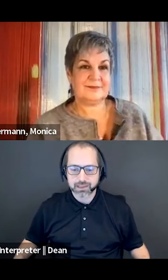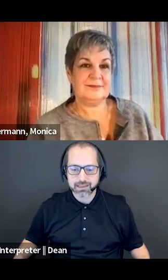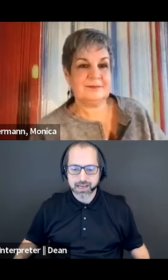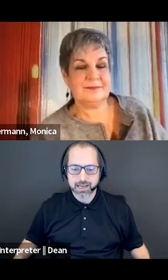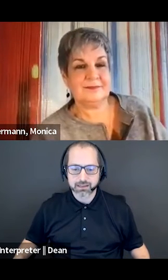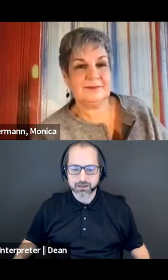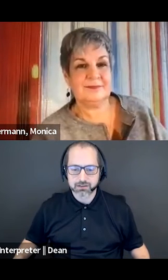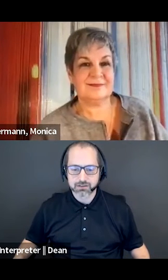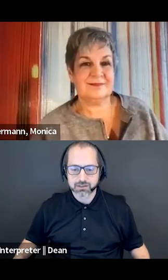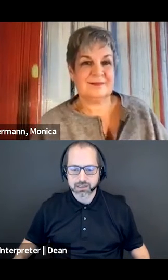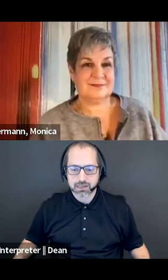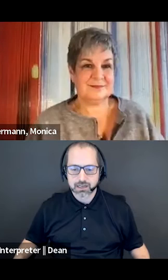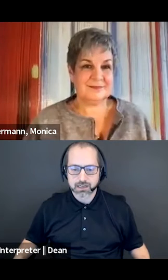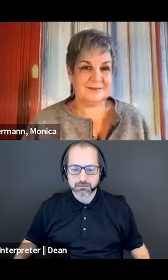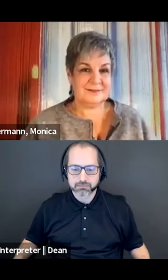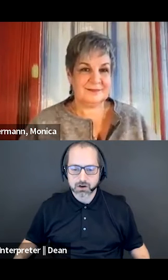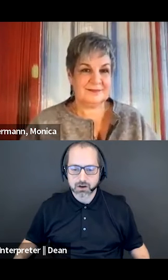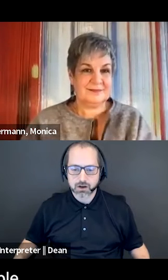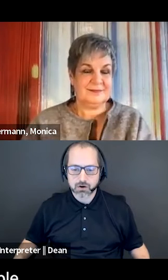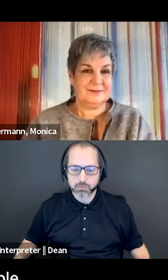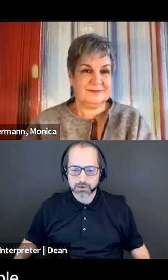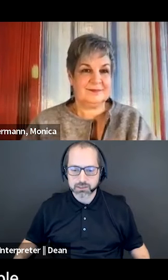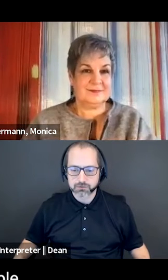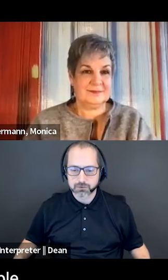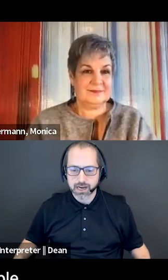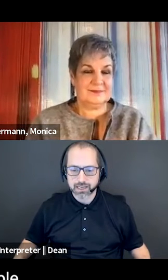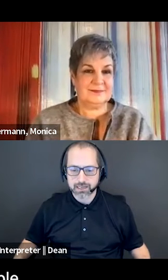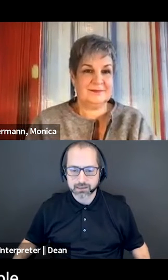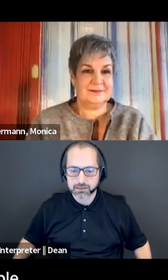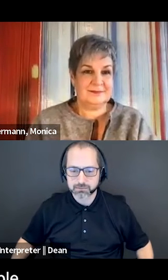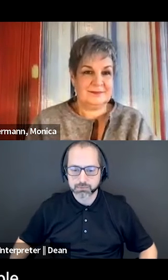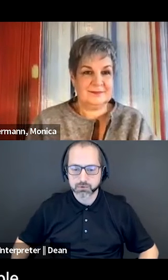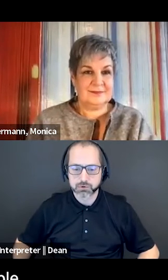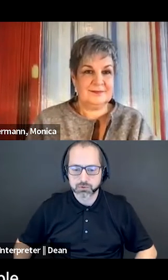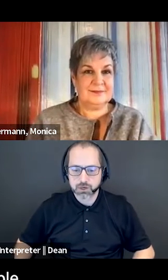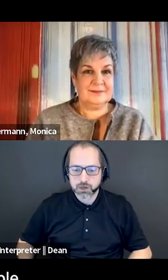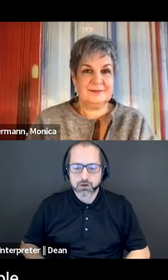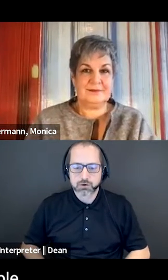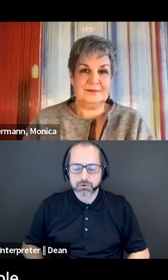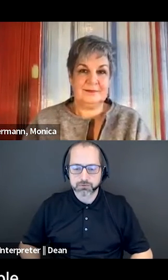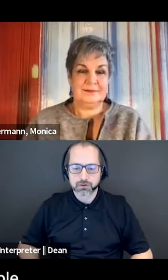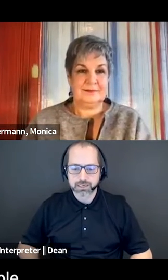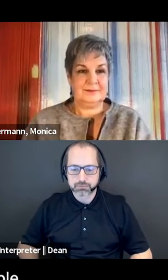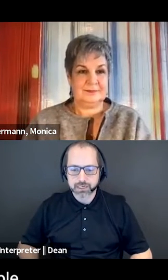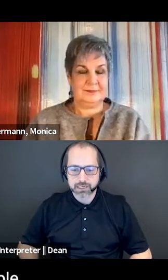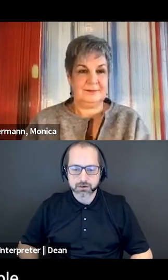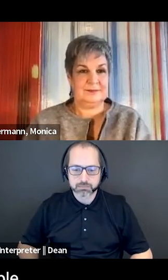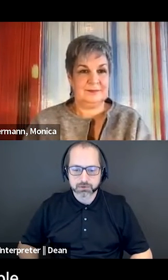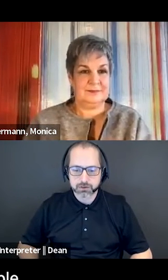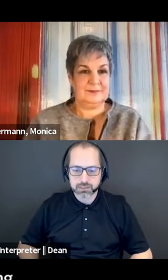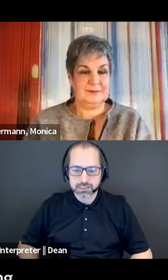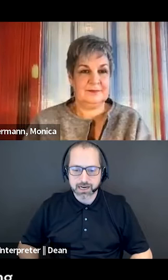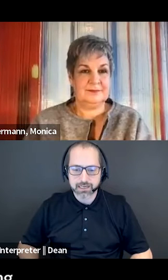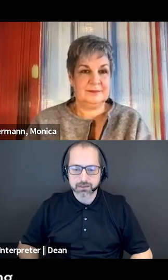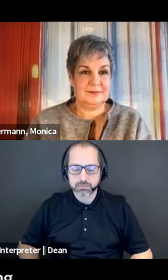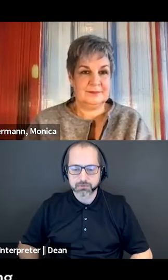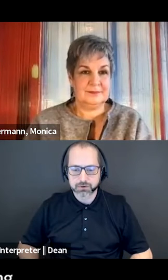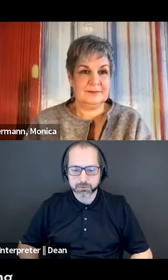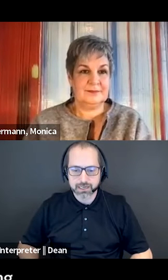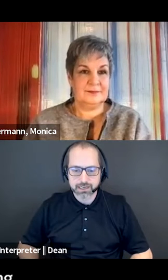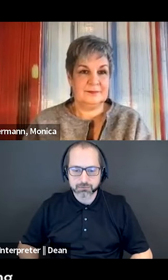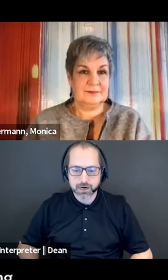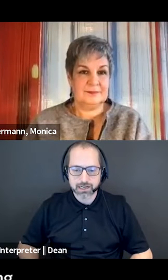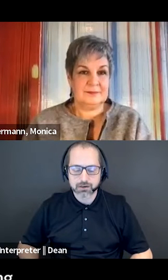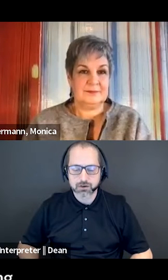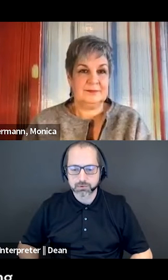Within that, there's a whole bunch of variety, there's people who, who prefer lip reading, who prefer signing, who